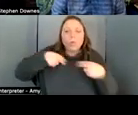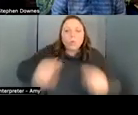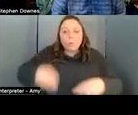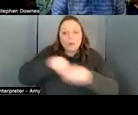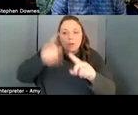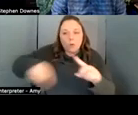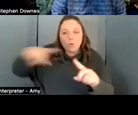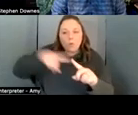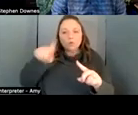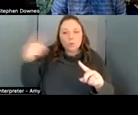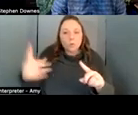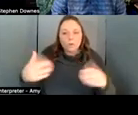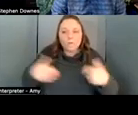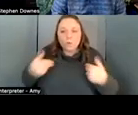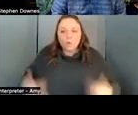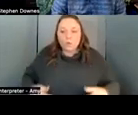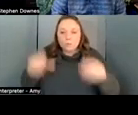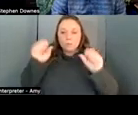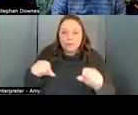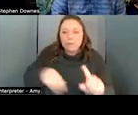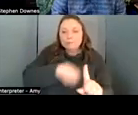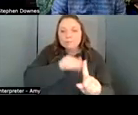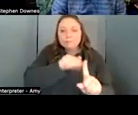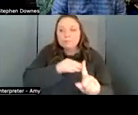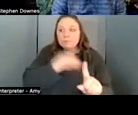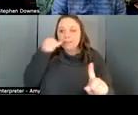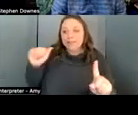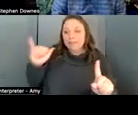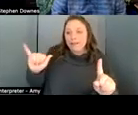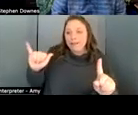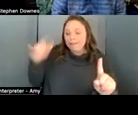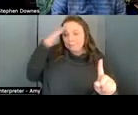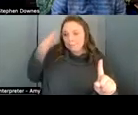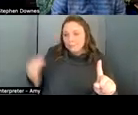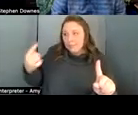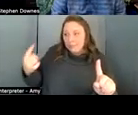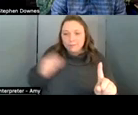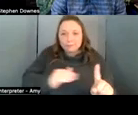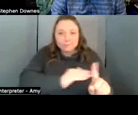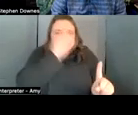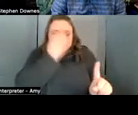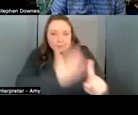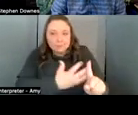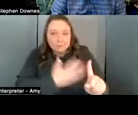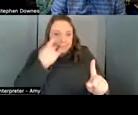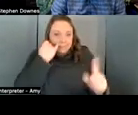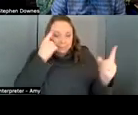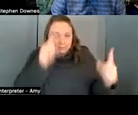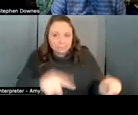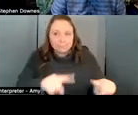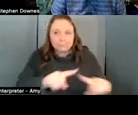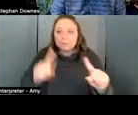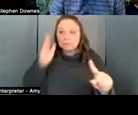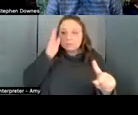um when an ai makes a decision but eventually we may come to trust the